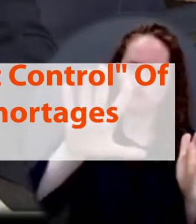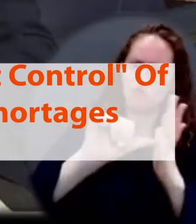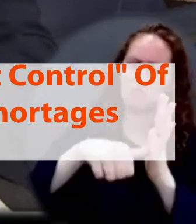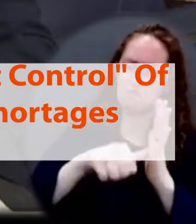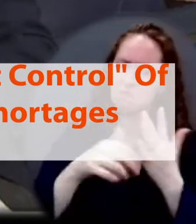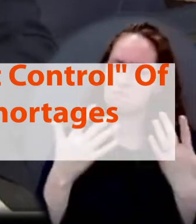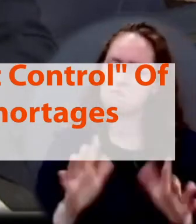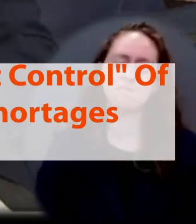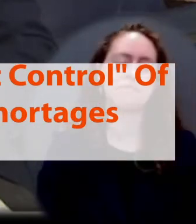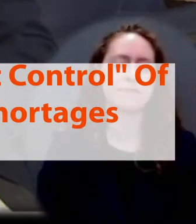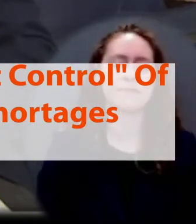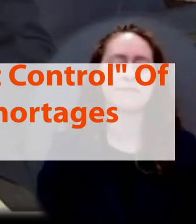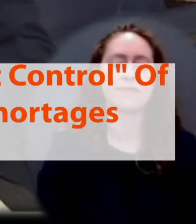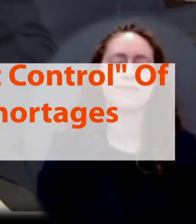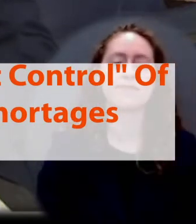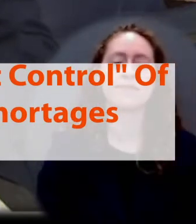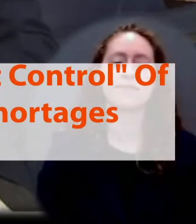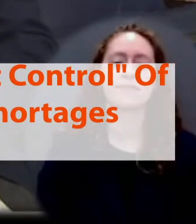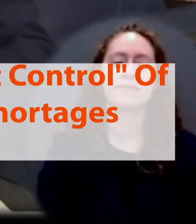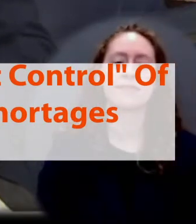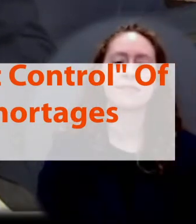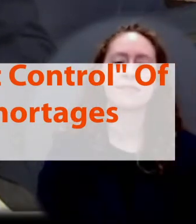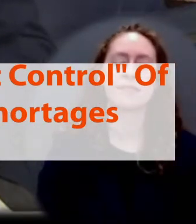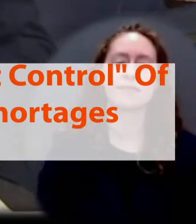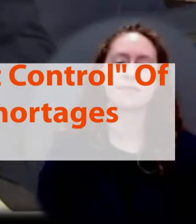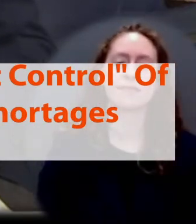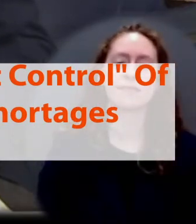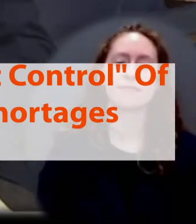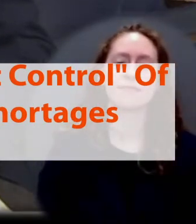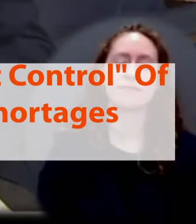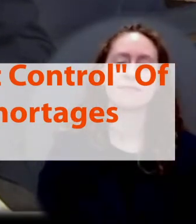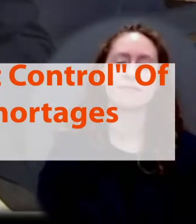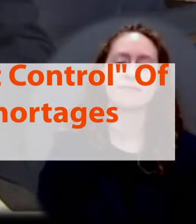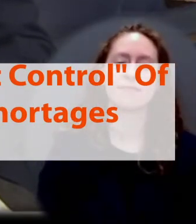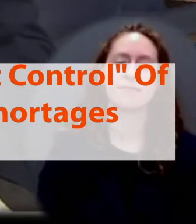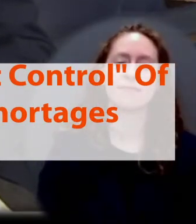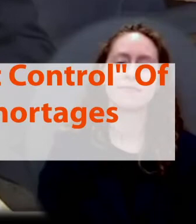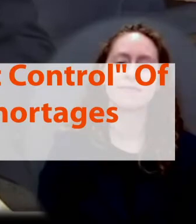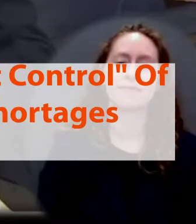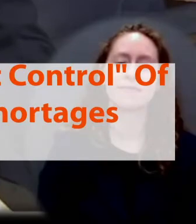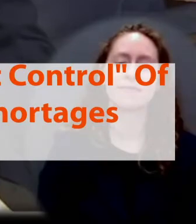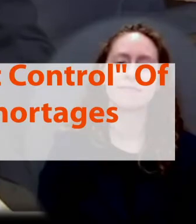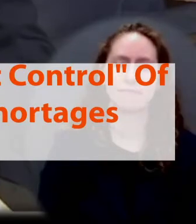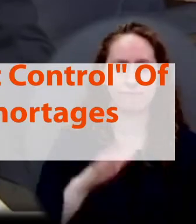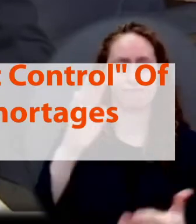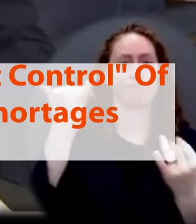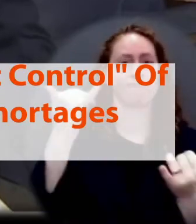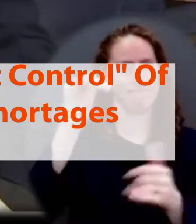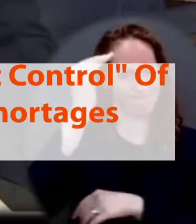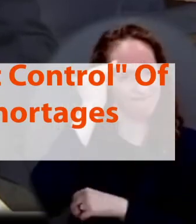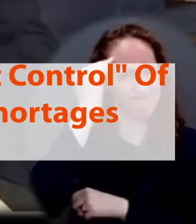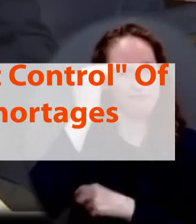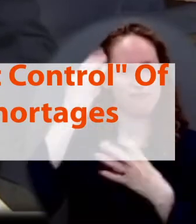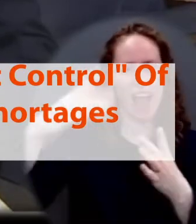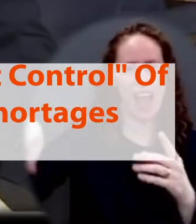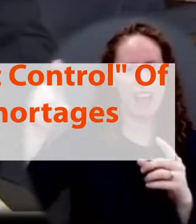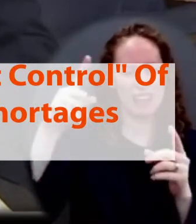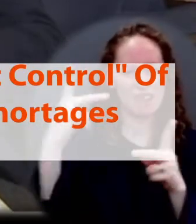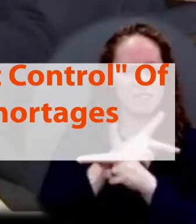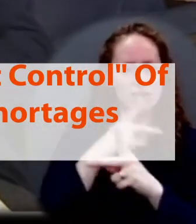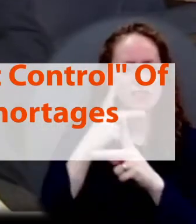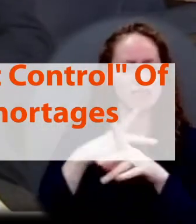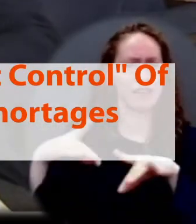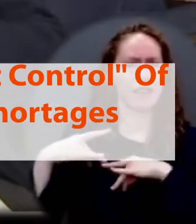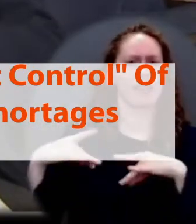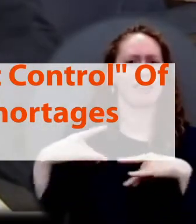Cases are rising across the country. Tests are hard to come by in many places, or there's long lines for them. Schools are